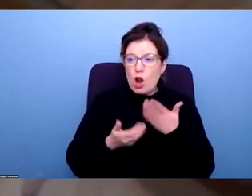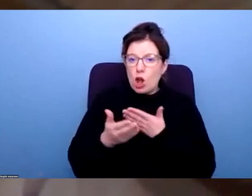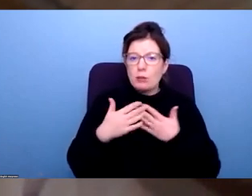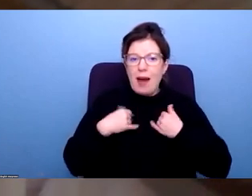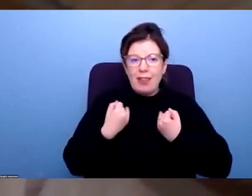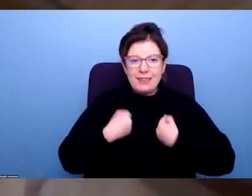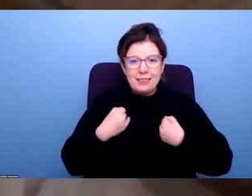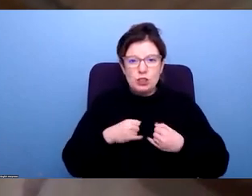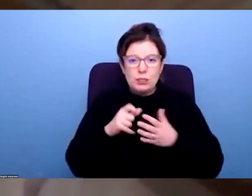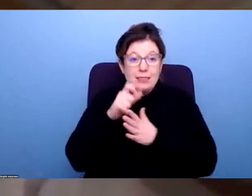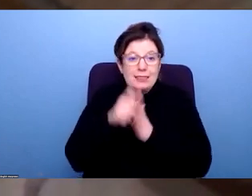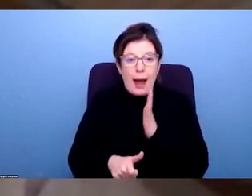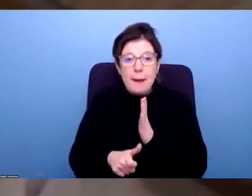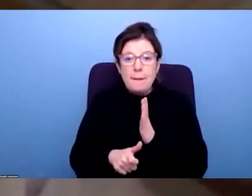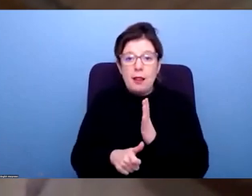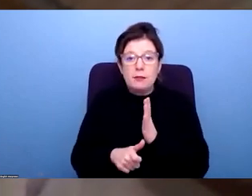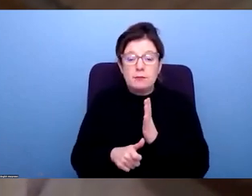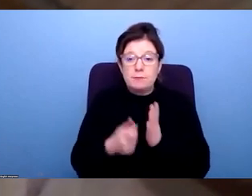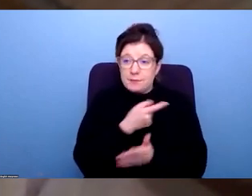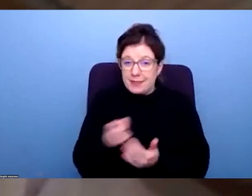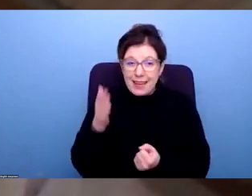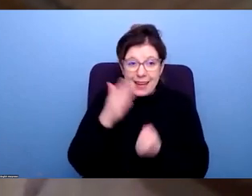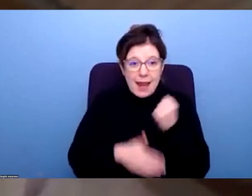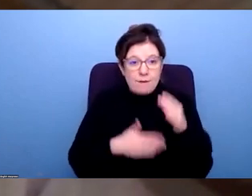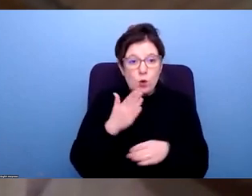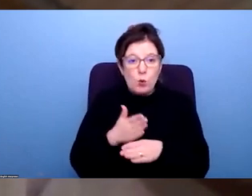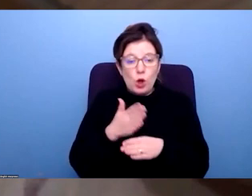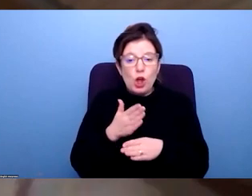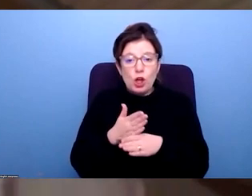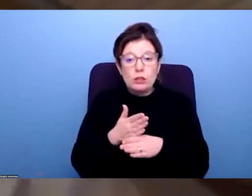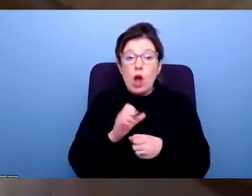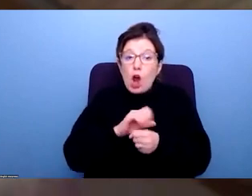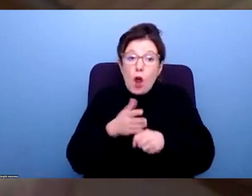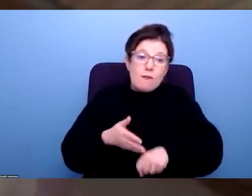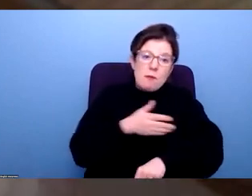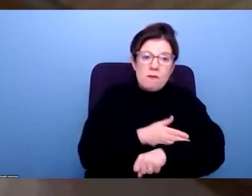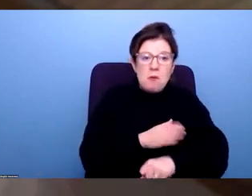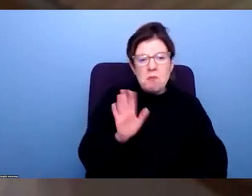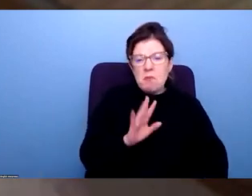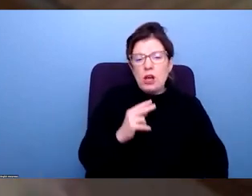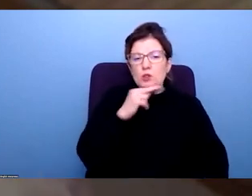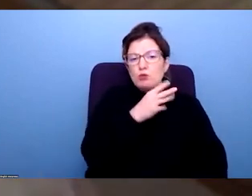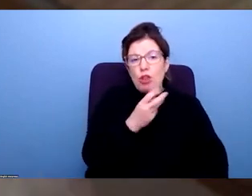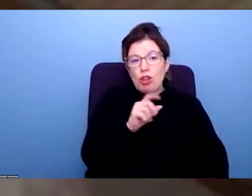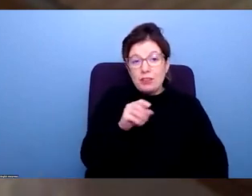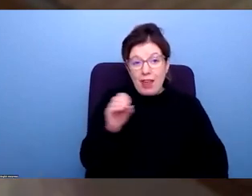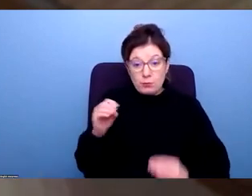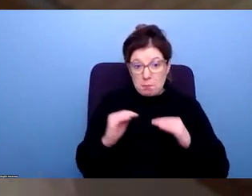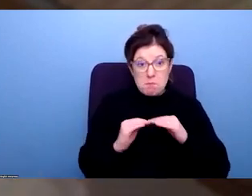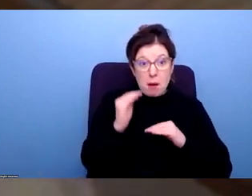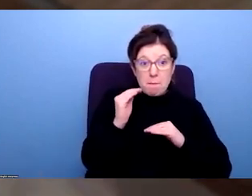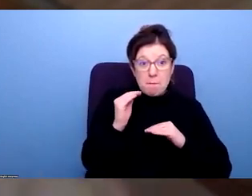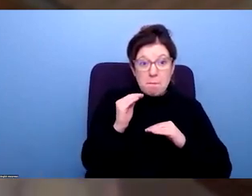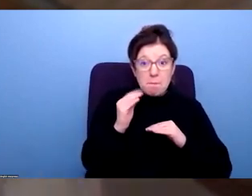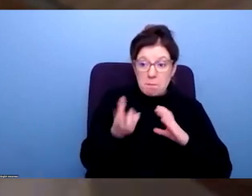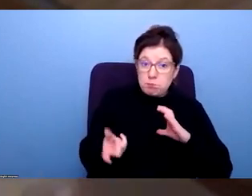or are disabled people who've never worked. And before the pandemic, this was about 230,000. So it's grown by about a